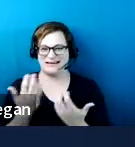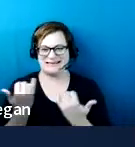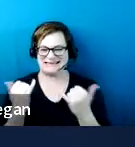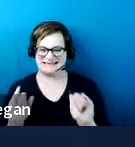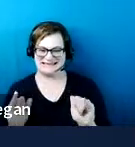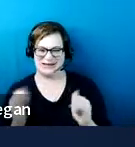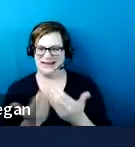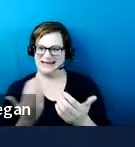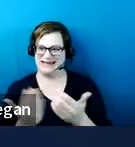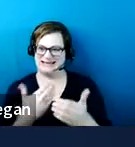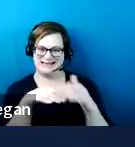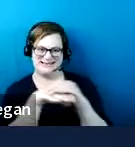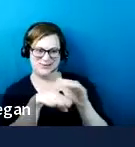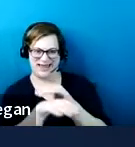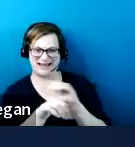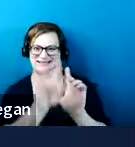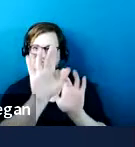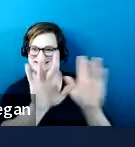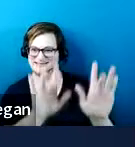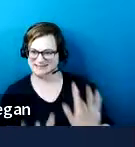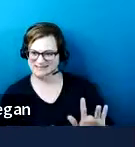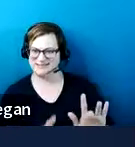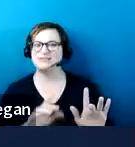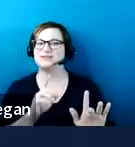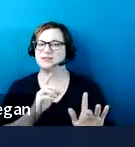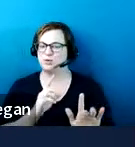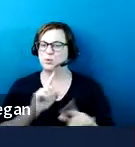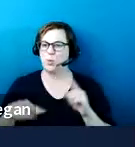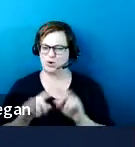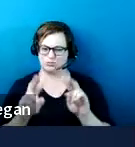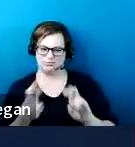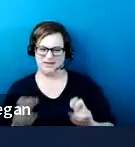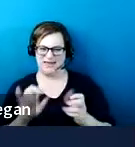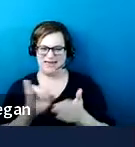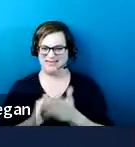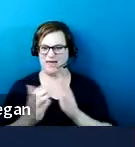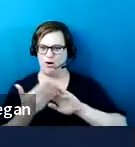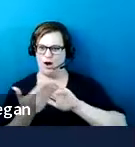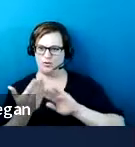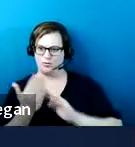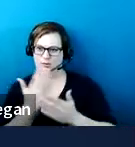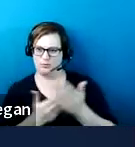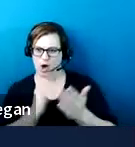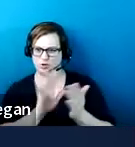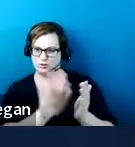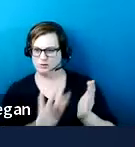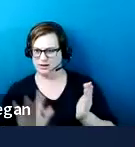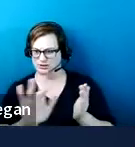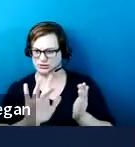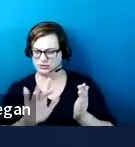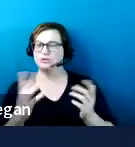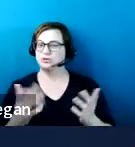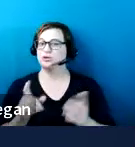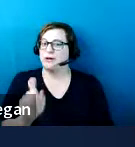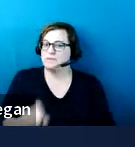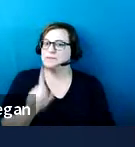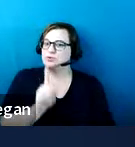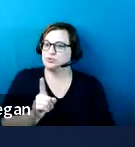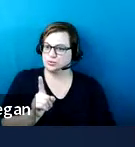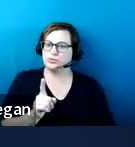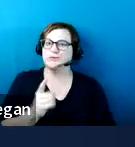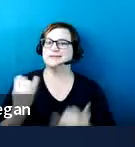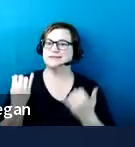reach range of that clear floor space when you're looking at that operable part. And so that's going to be an important distinction that you make sure that